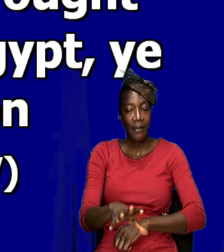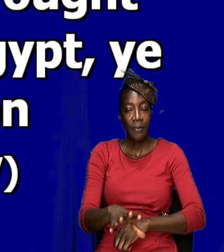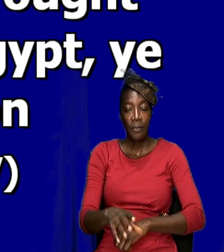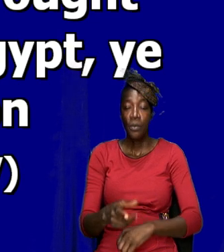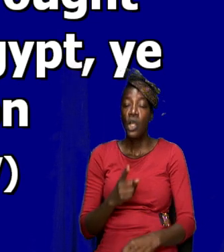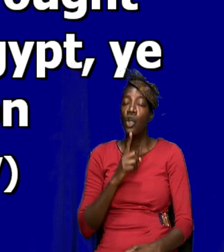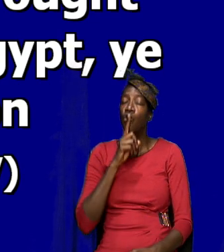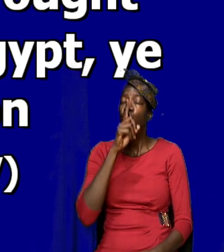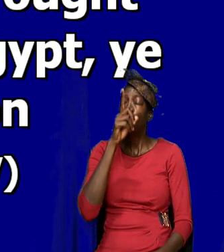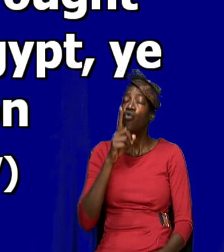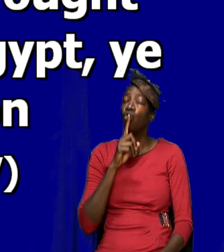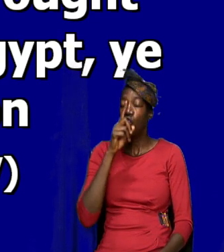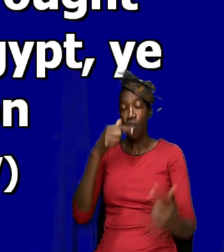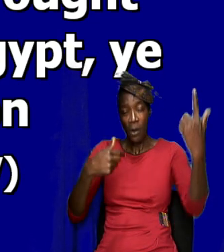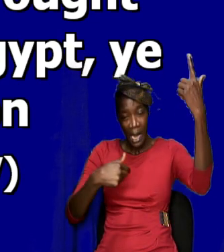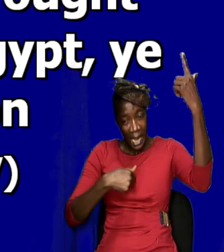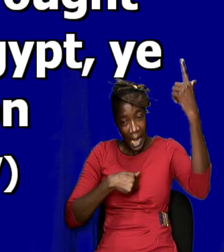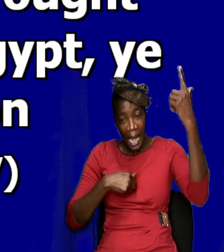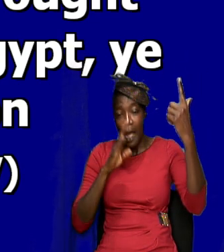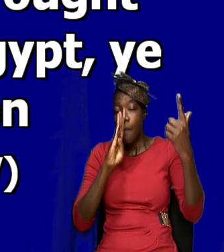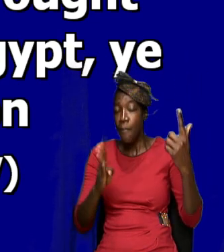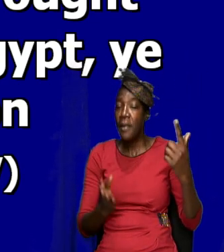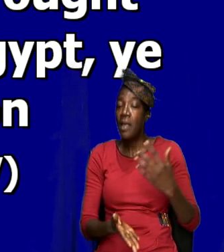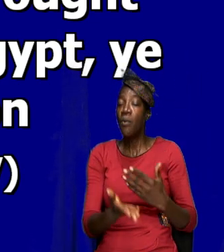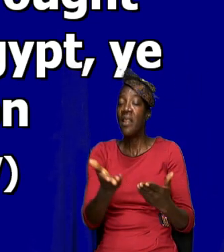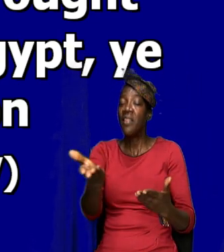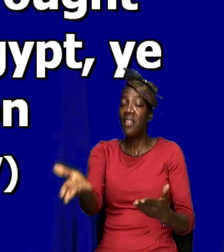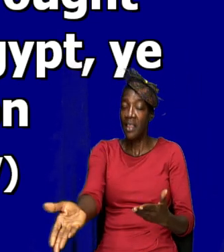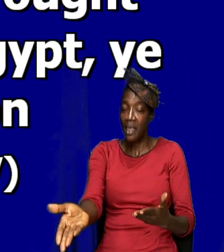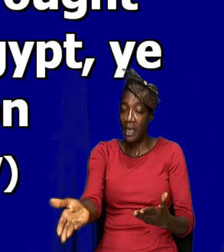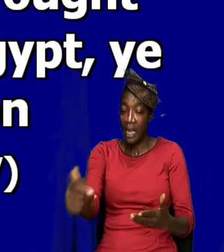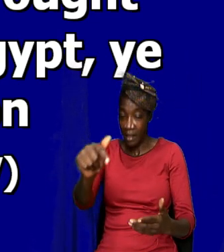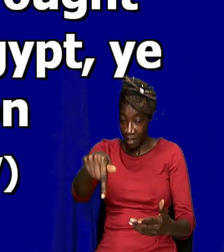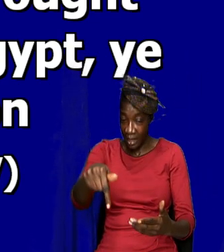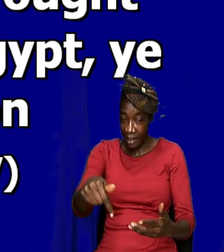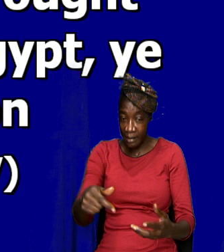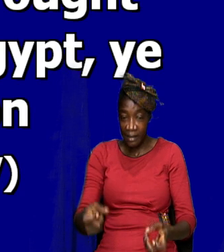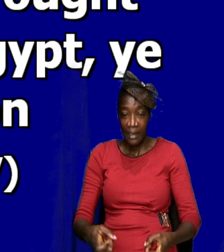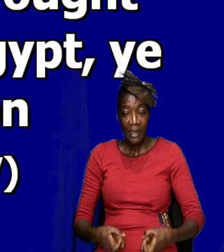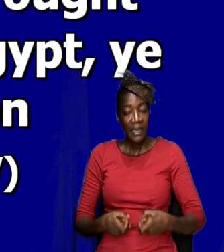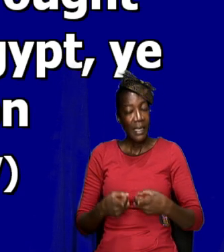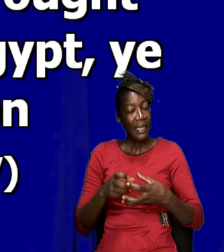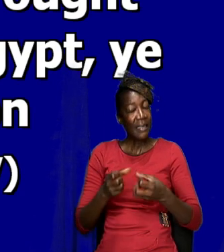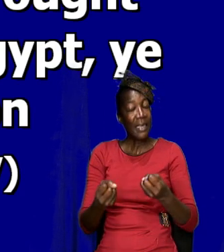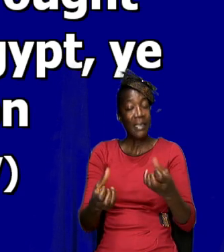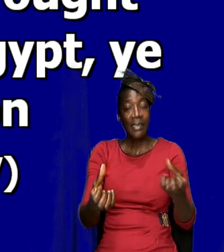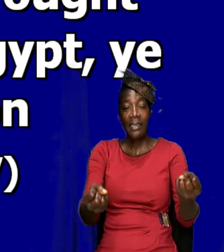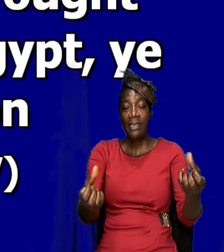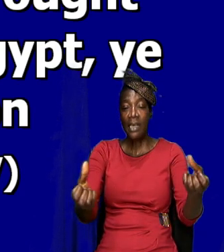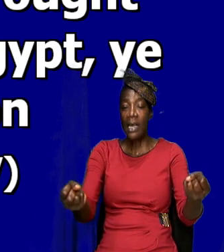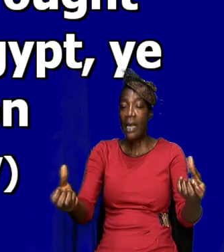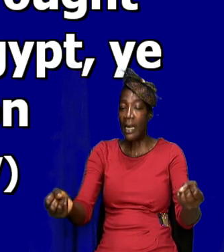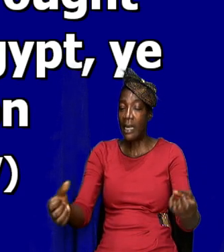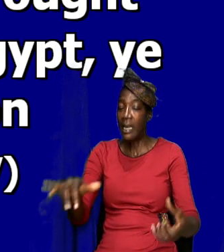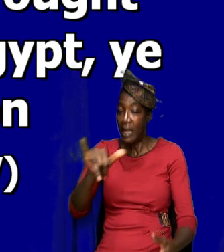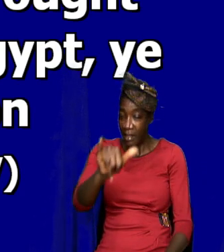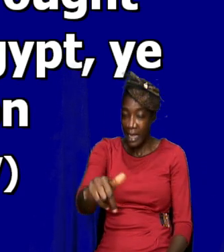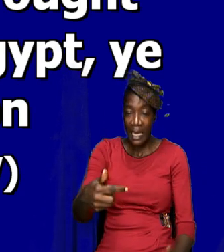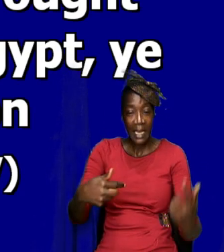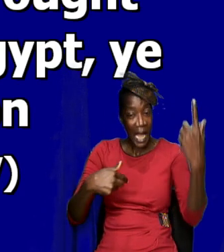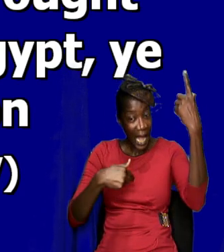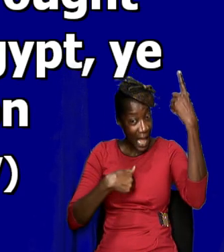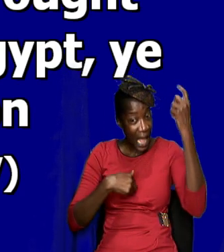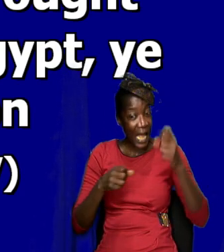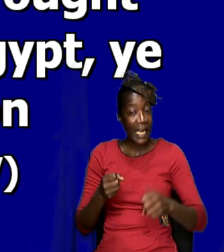certainly, I will be with thee, and this is a token or a sign that I have sent thee.